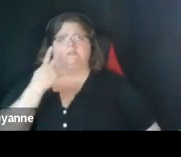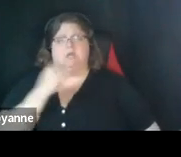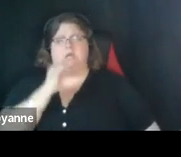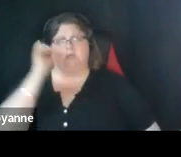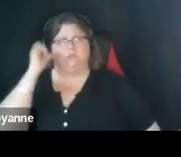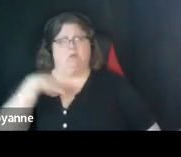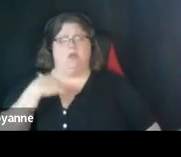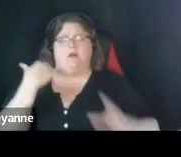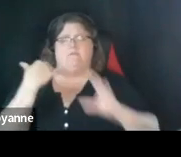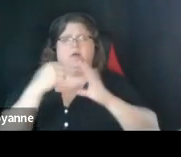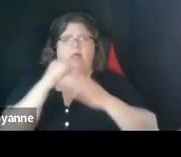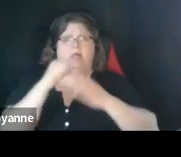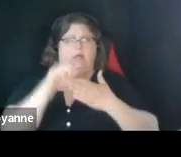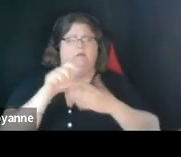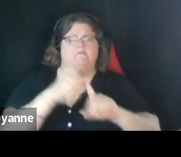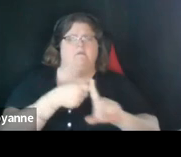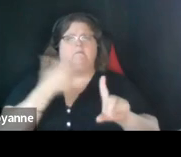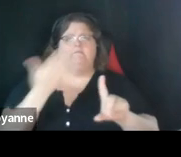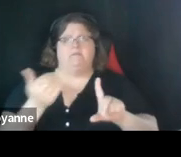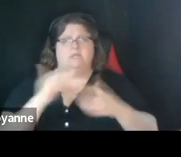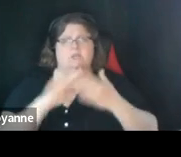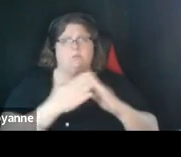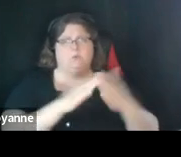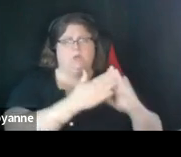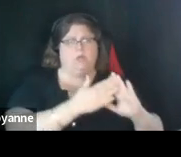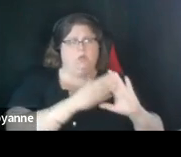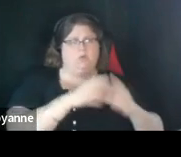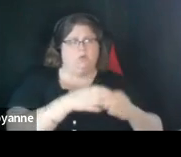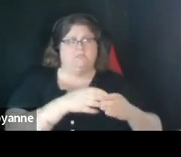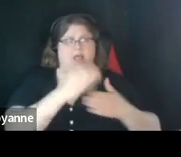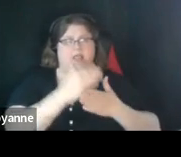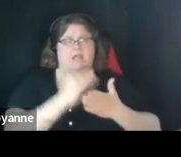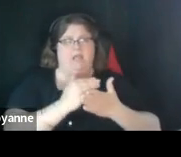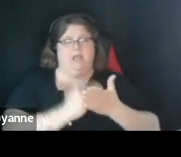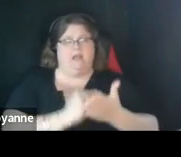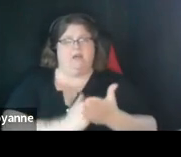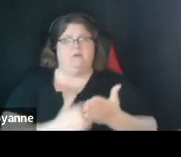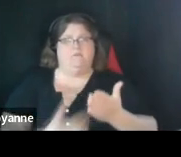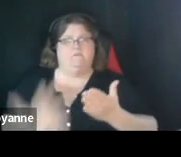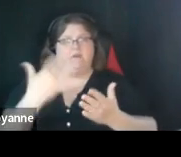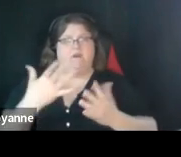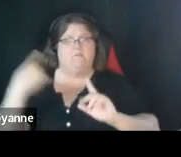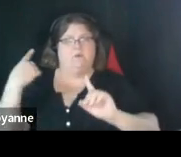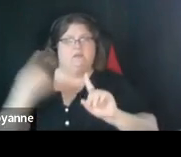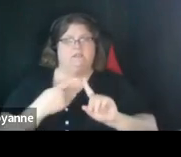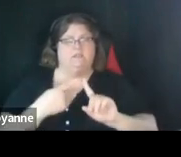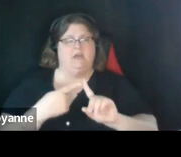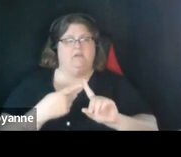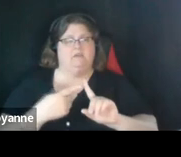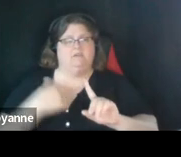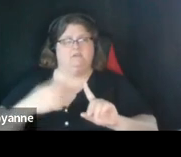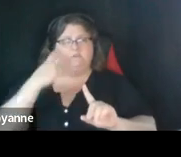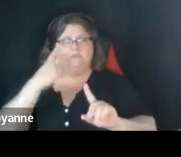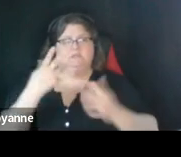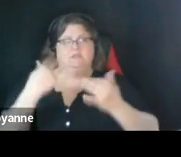community groups that really succinctly laid out like five bullet points um you know that we see it we see it embedded now so i